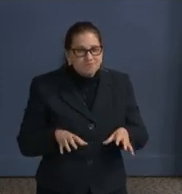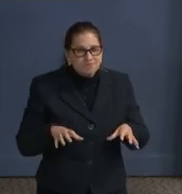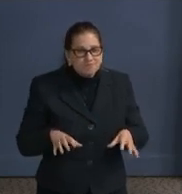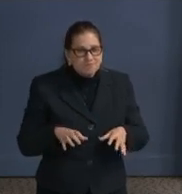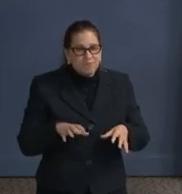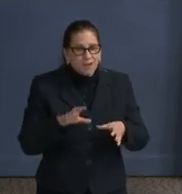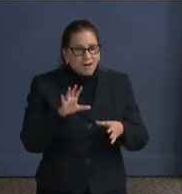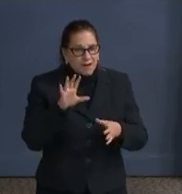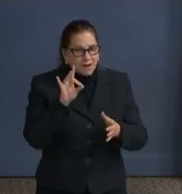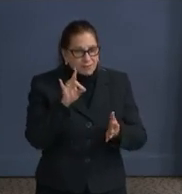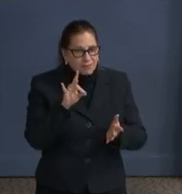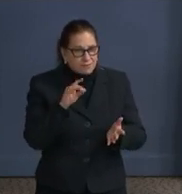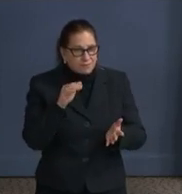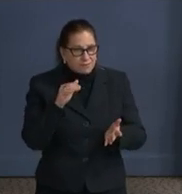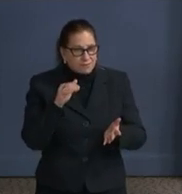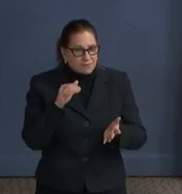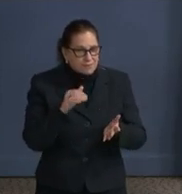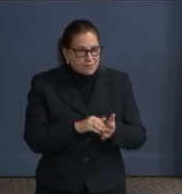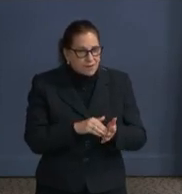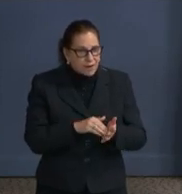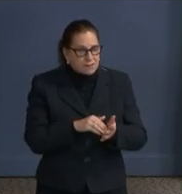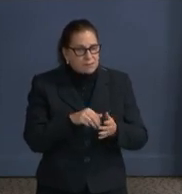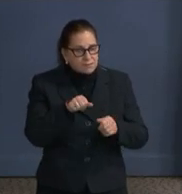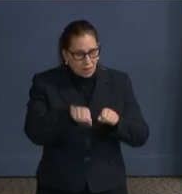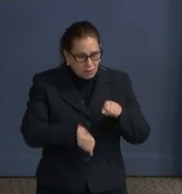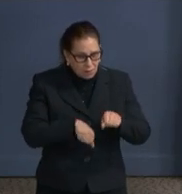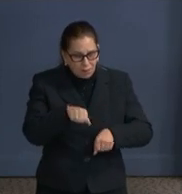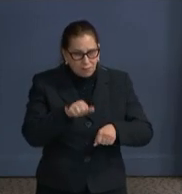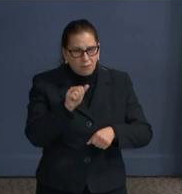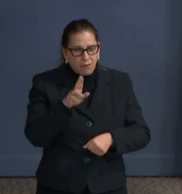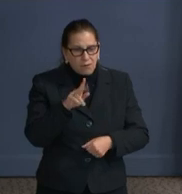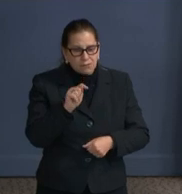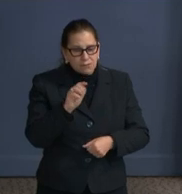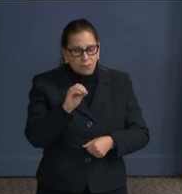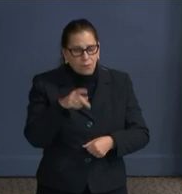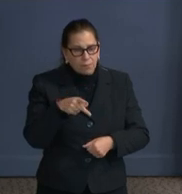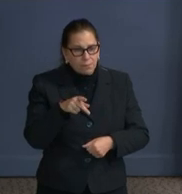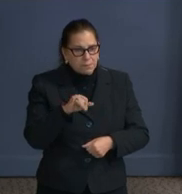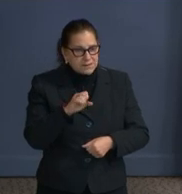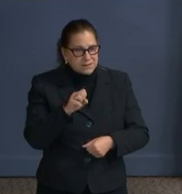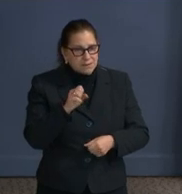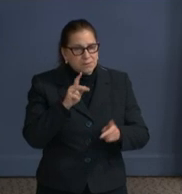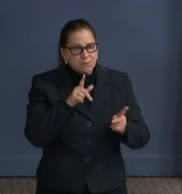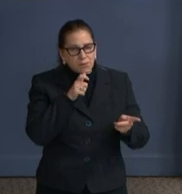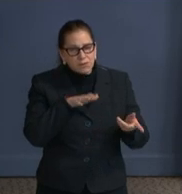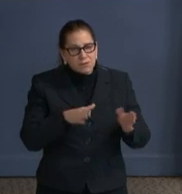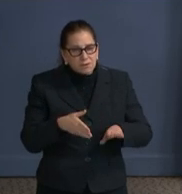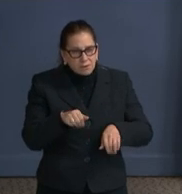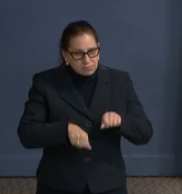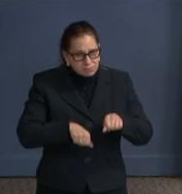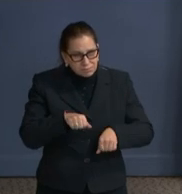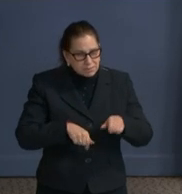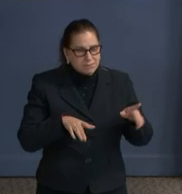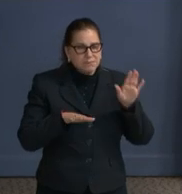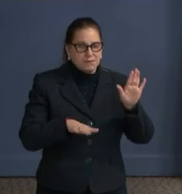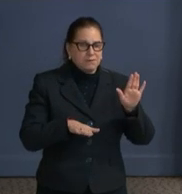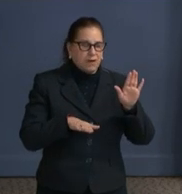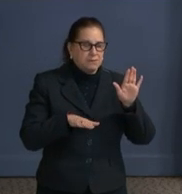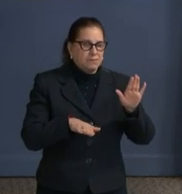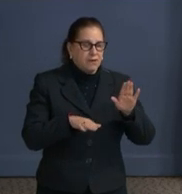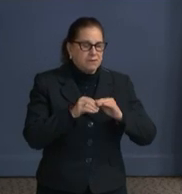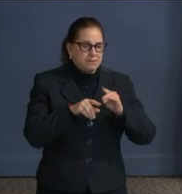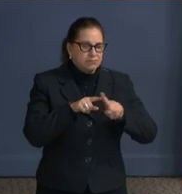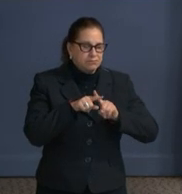autopsies and testified for hundreds of times in circuit, district, and federal